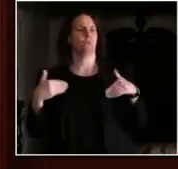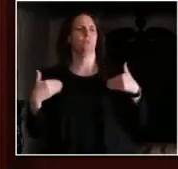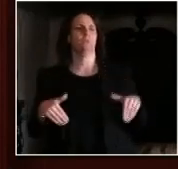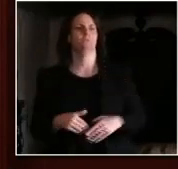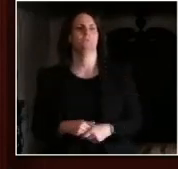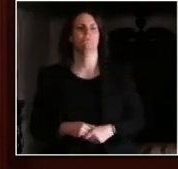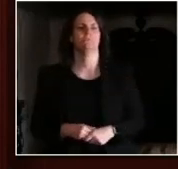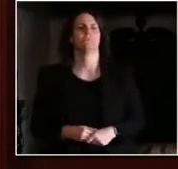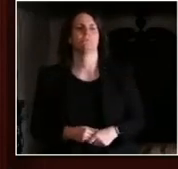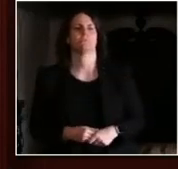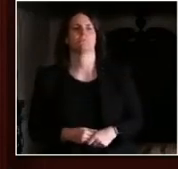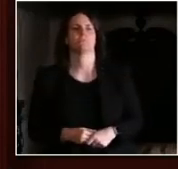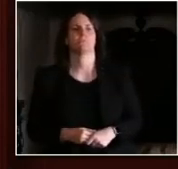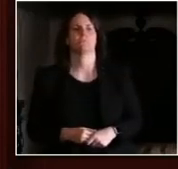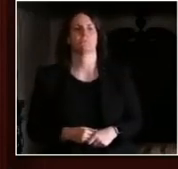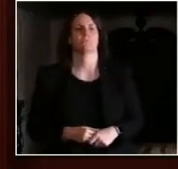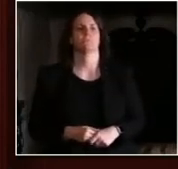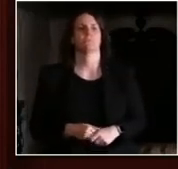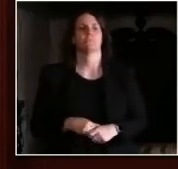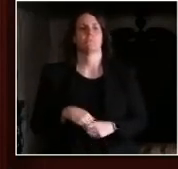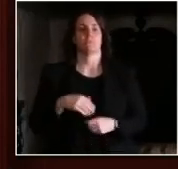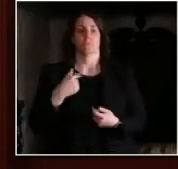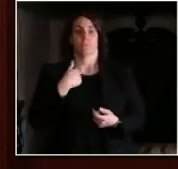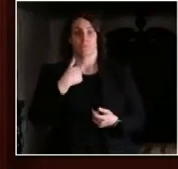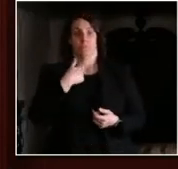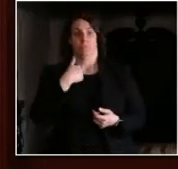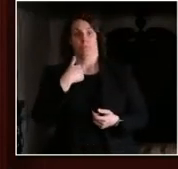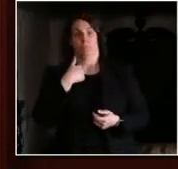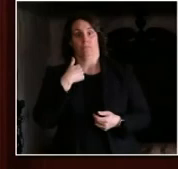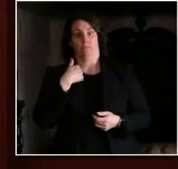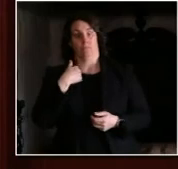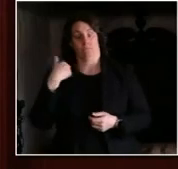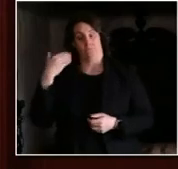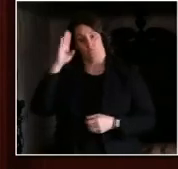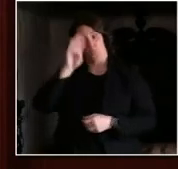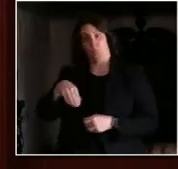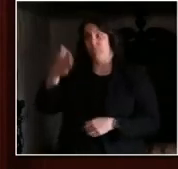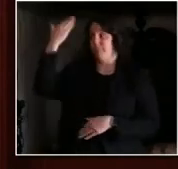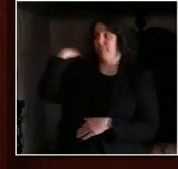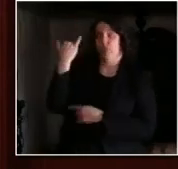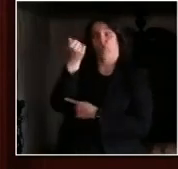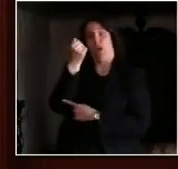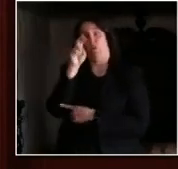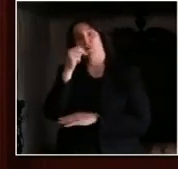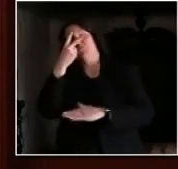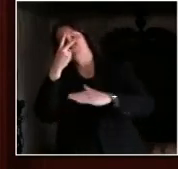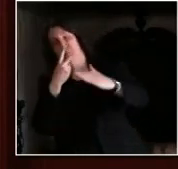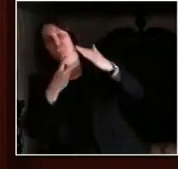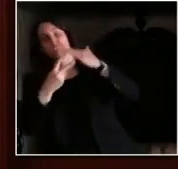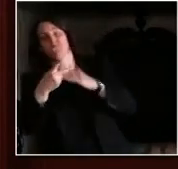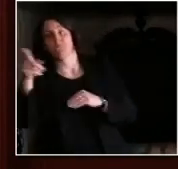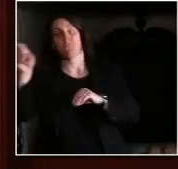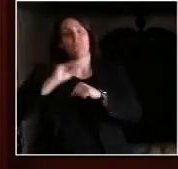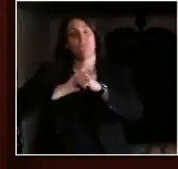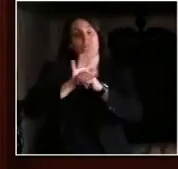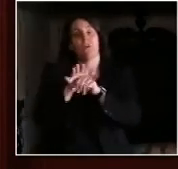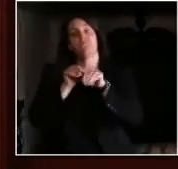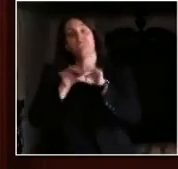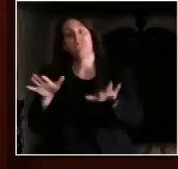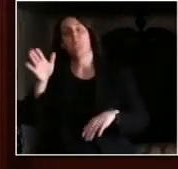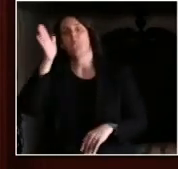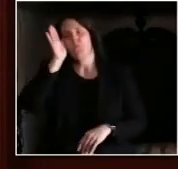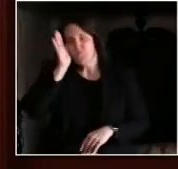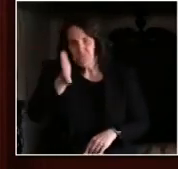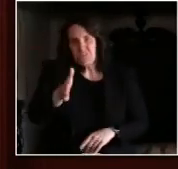impact Wisconsin's economy was back in January, when I was meeting with a very large manufacturer who has thousands of employees in